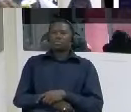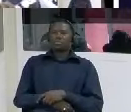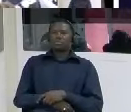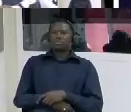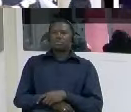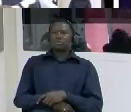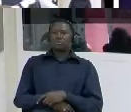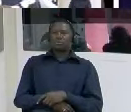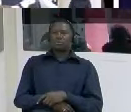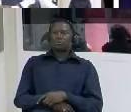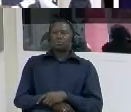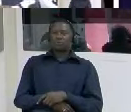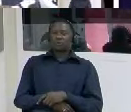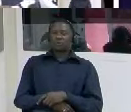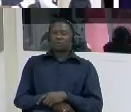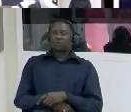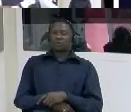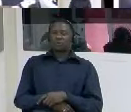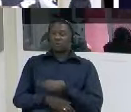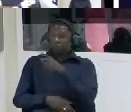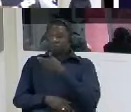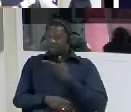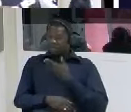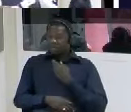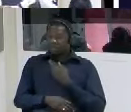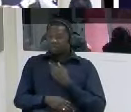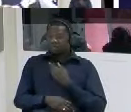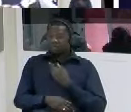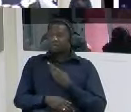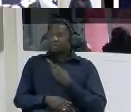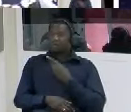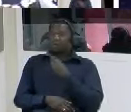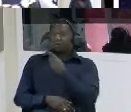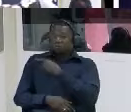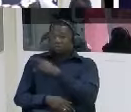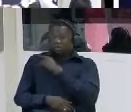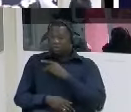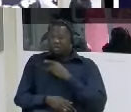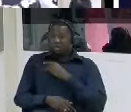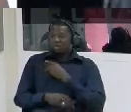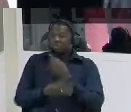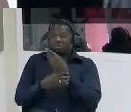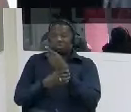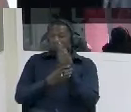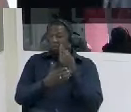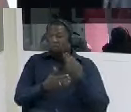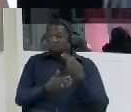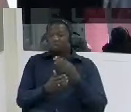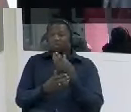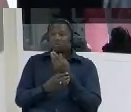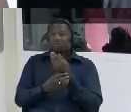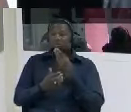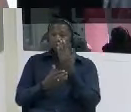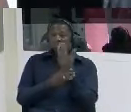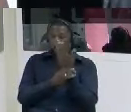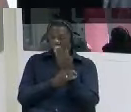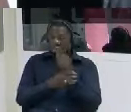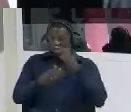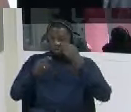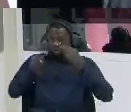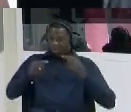to prove this medical condition that you have mentioned yes i did send them to the investigating team